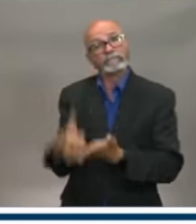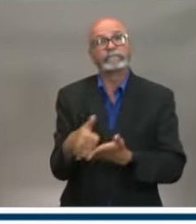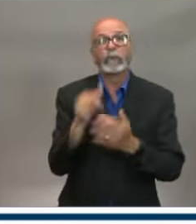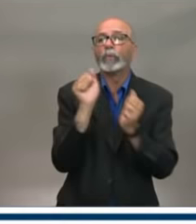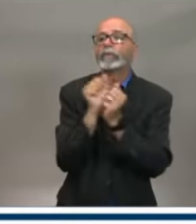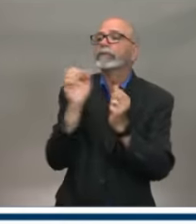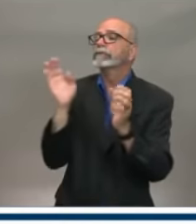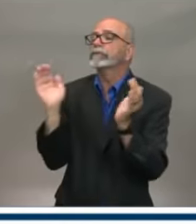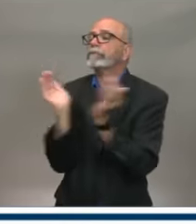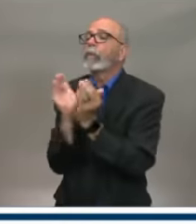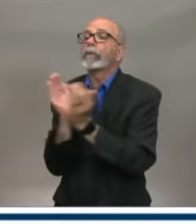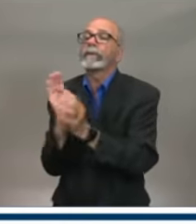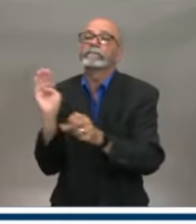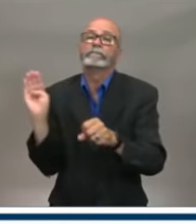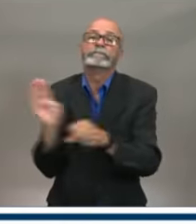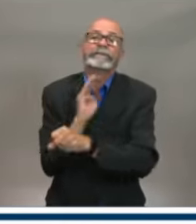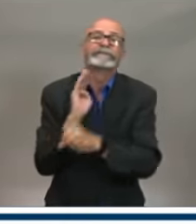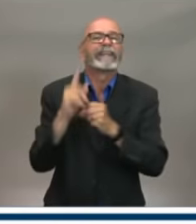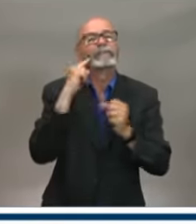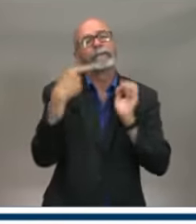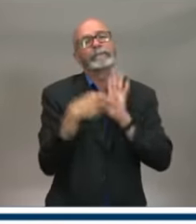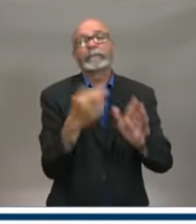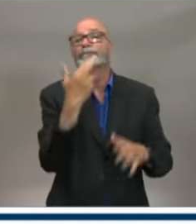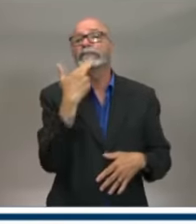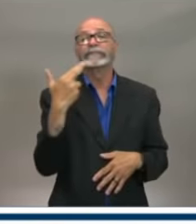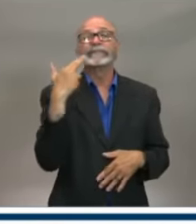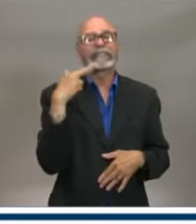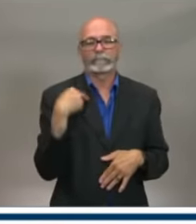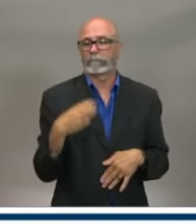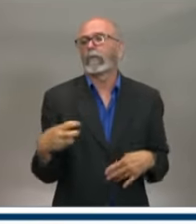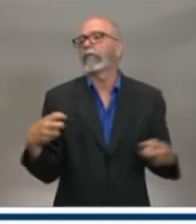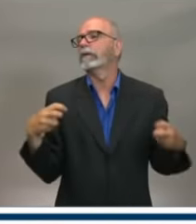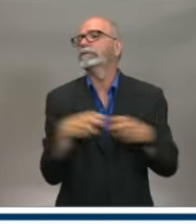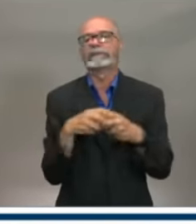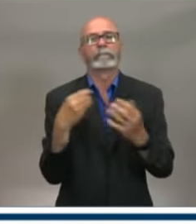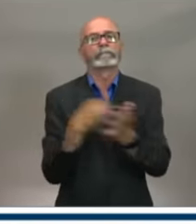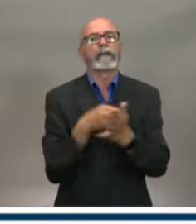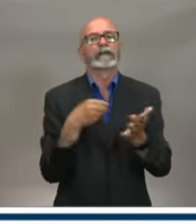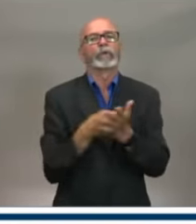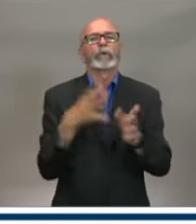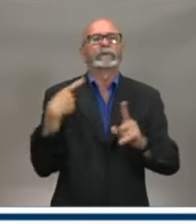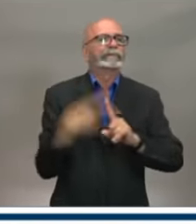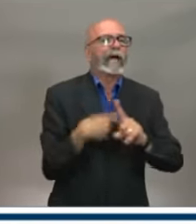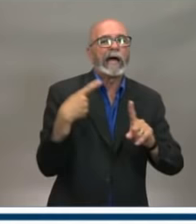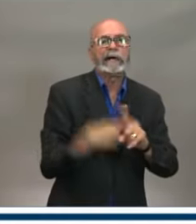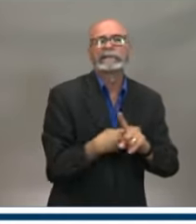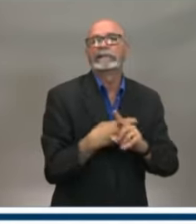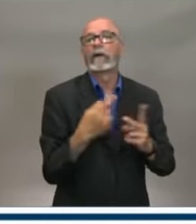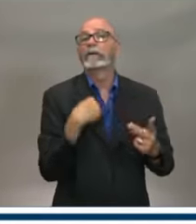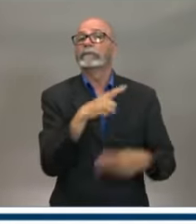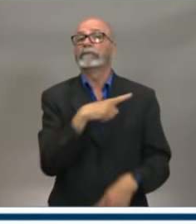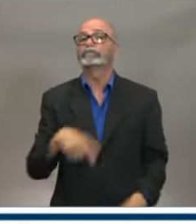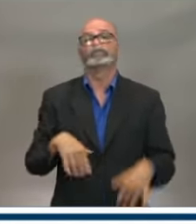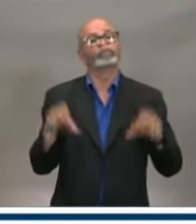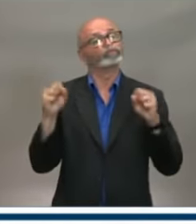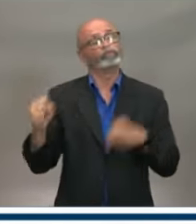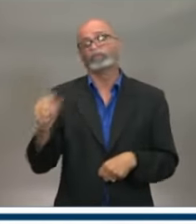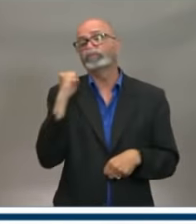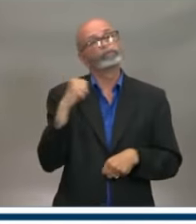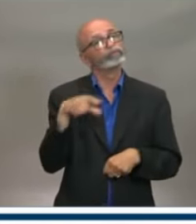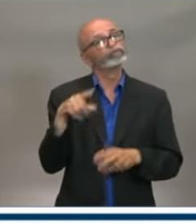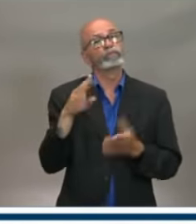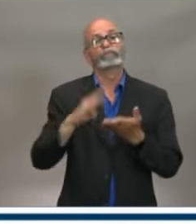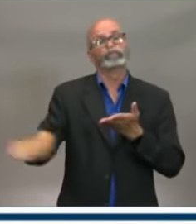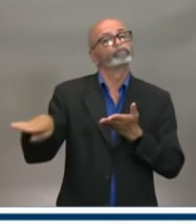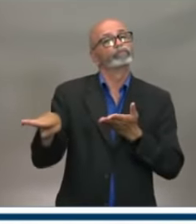who are struggling to pay their rent, but because their landlord refused to apply the Canada Emergency Commercial Rent